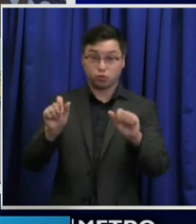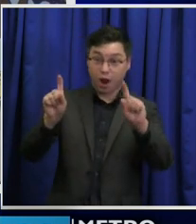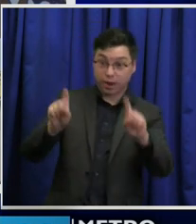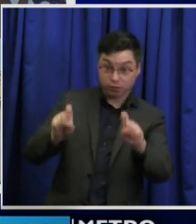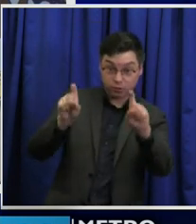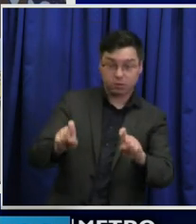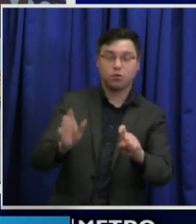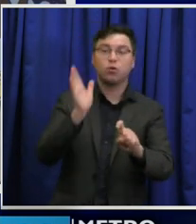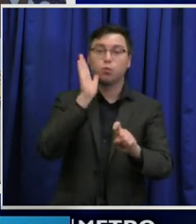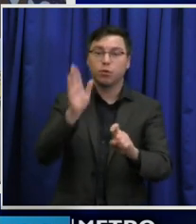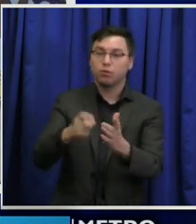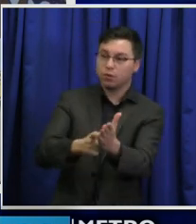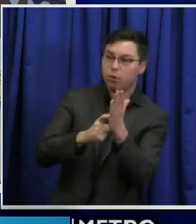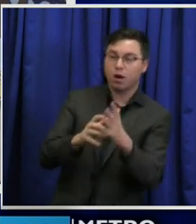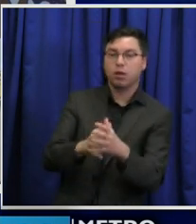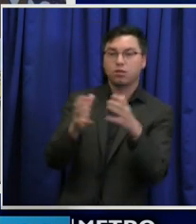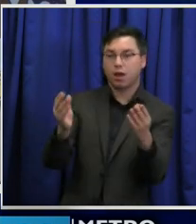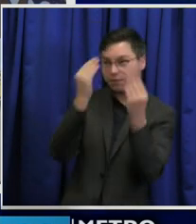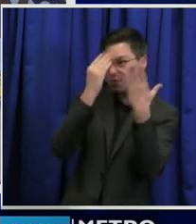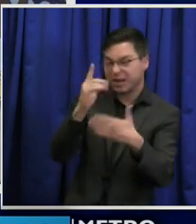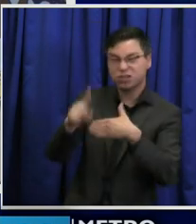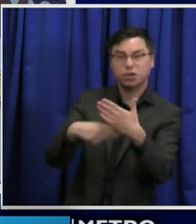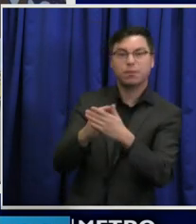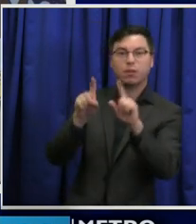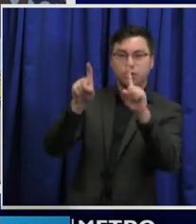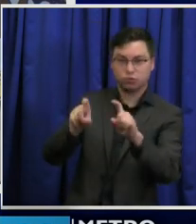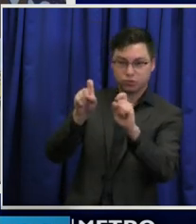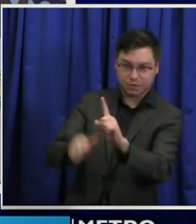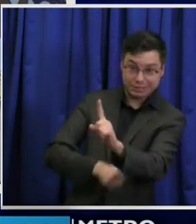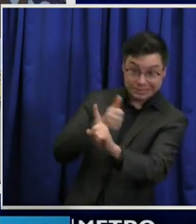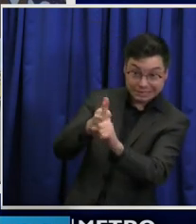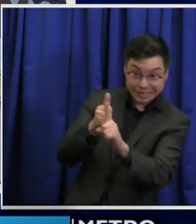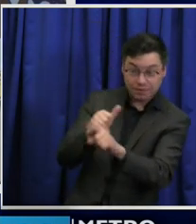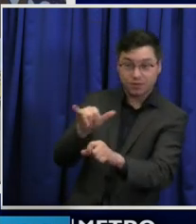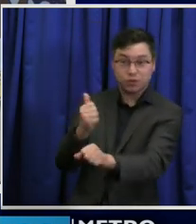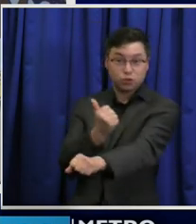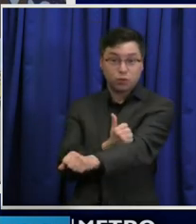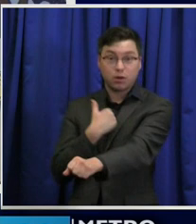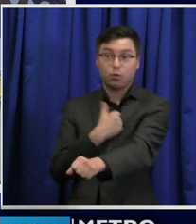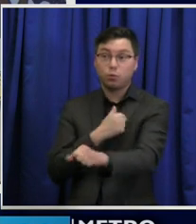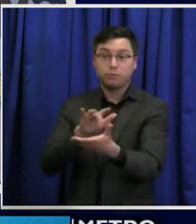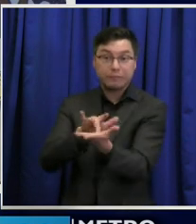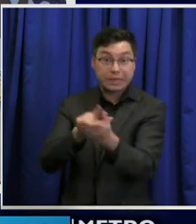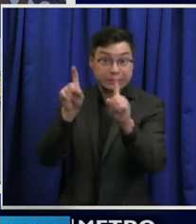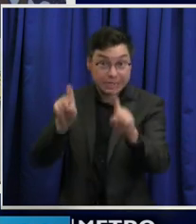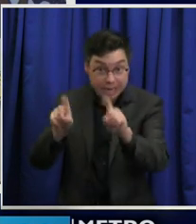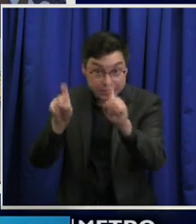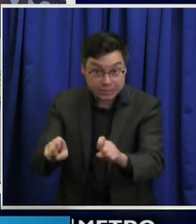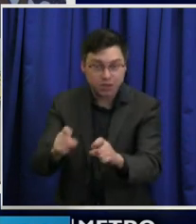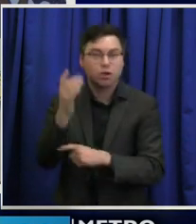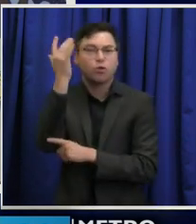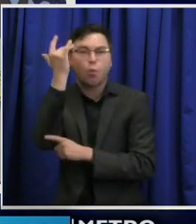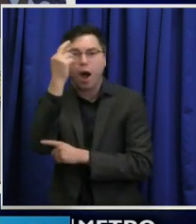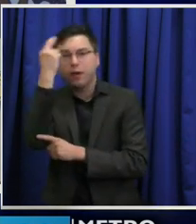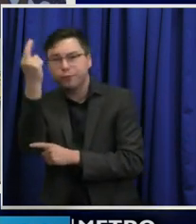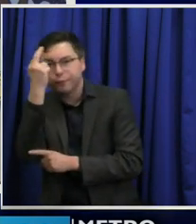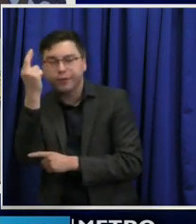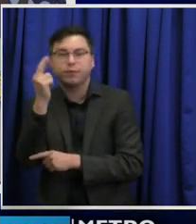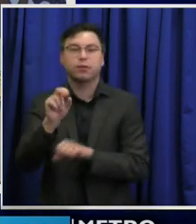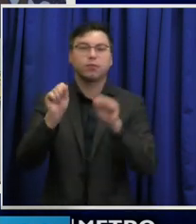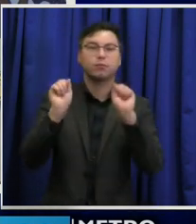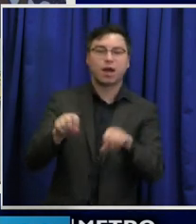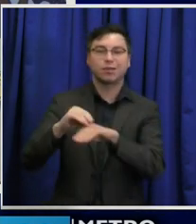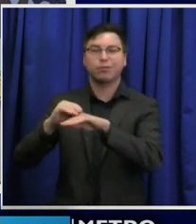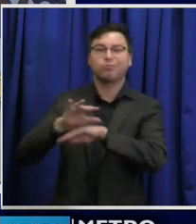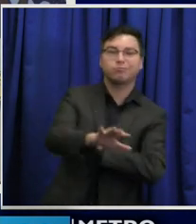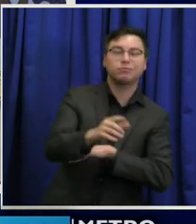information about the nature of the trial itself, the drug that's being tested, why it's being tested, possible side effects,